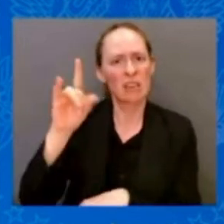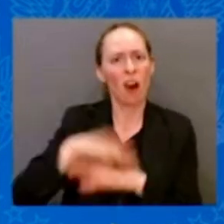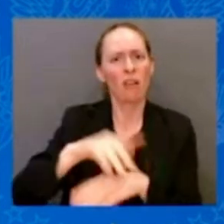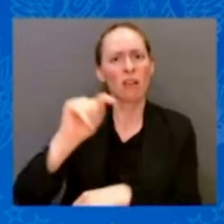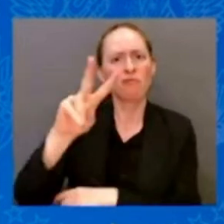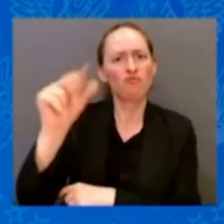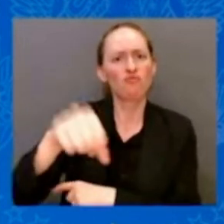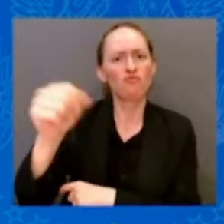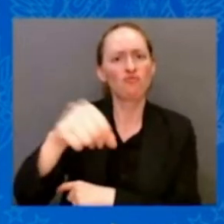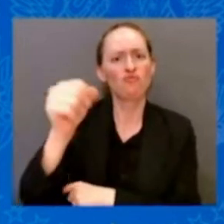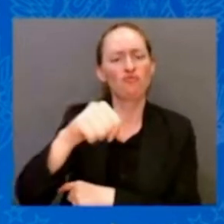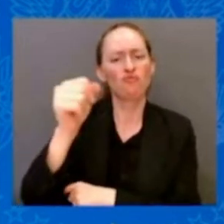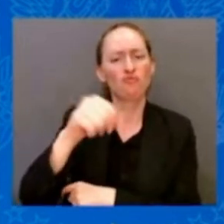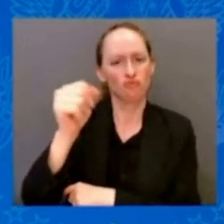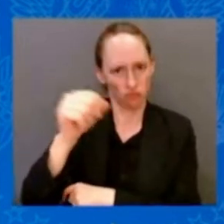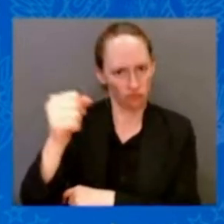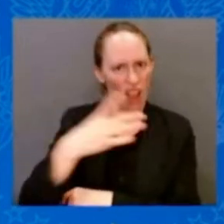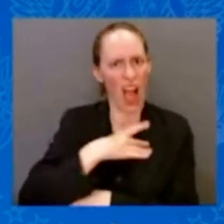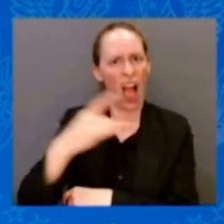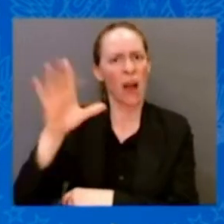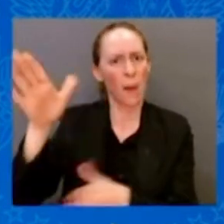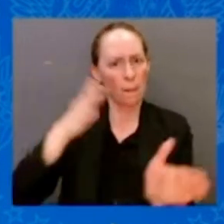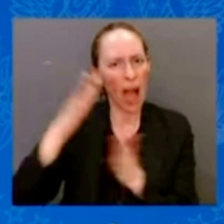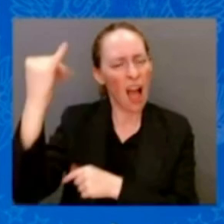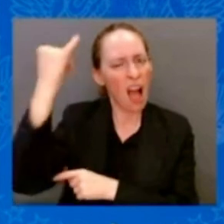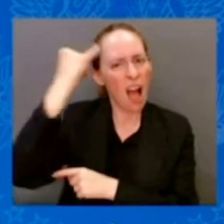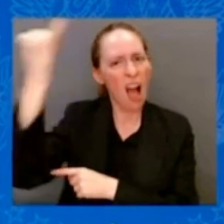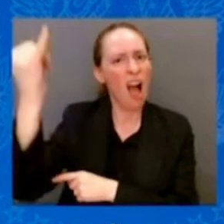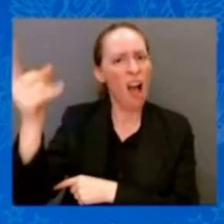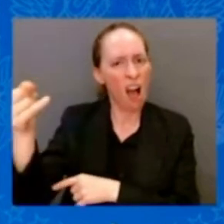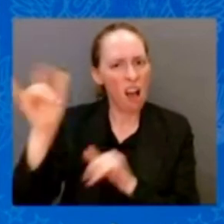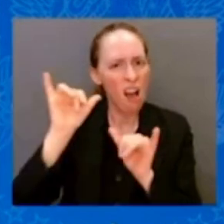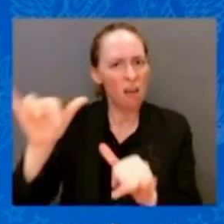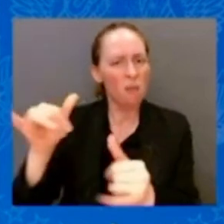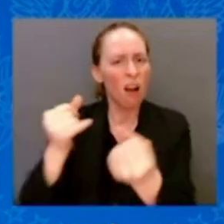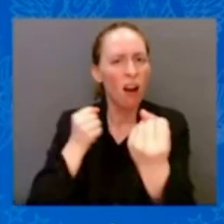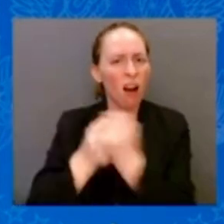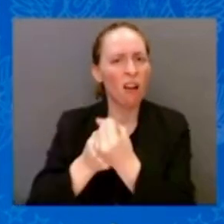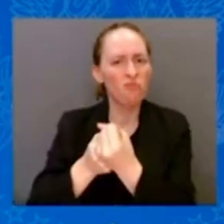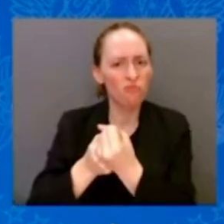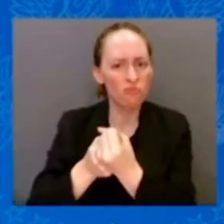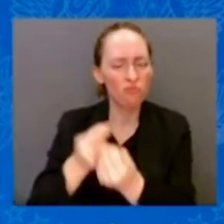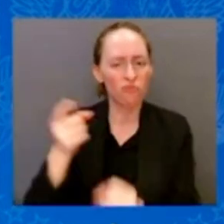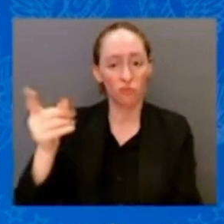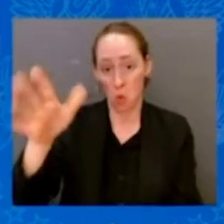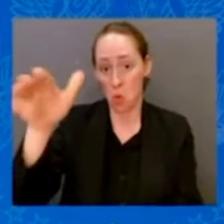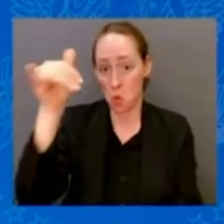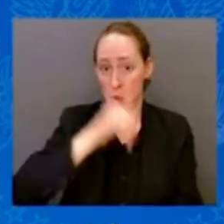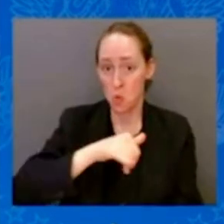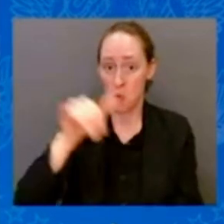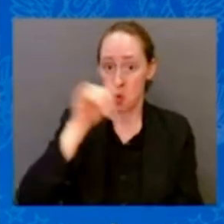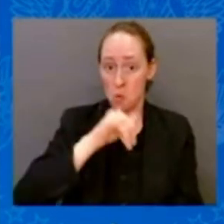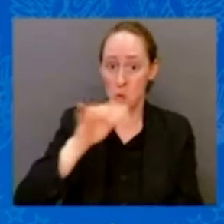Well, I guarantee you, it will not happen. I will veto it. I'll defend Social Security and Medicare.